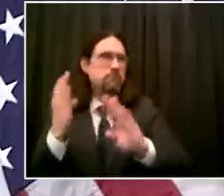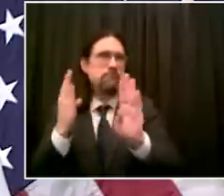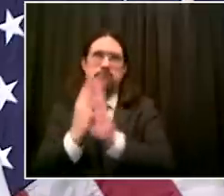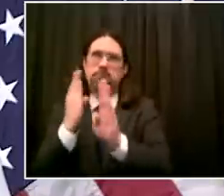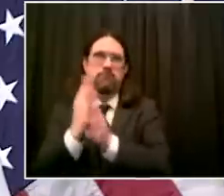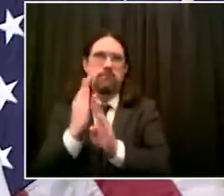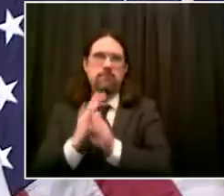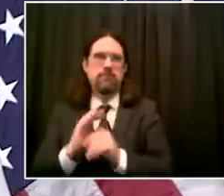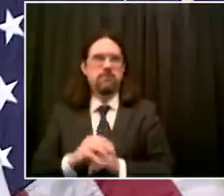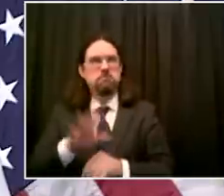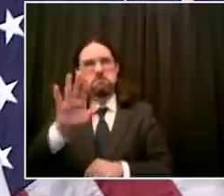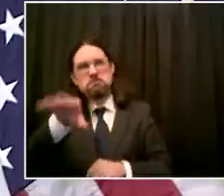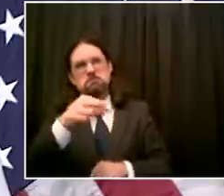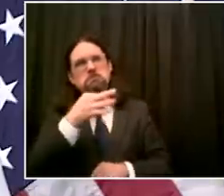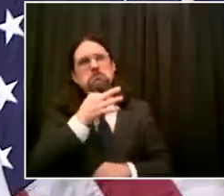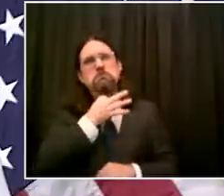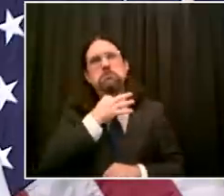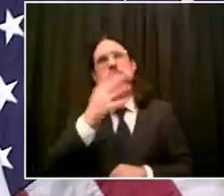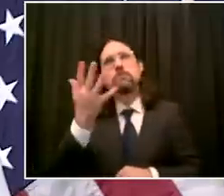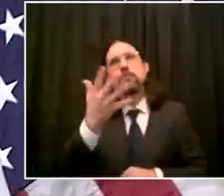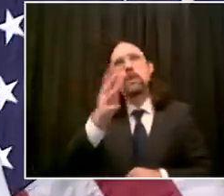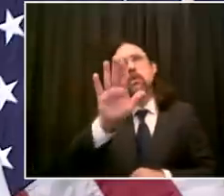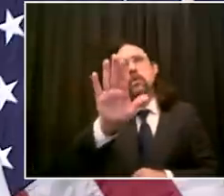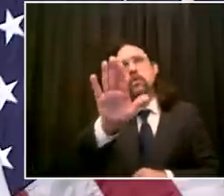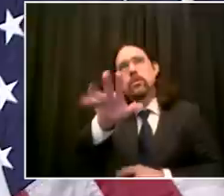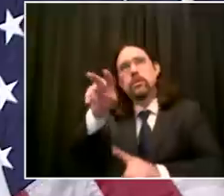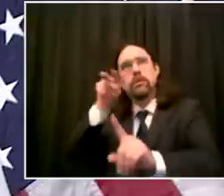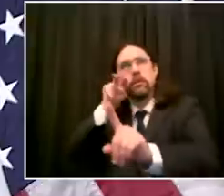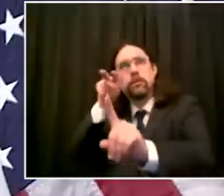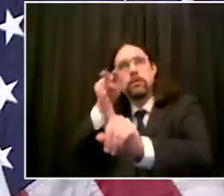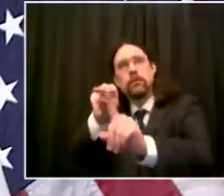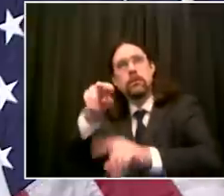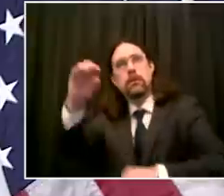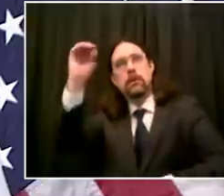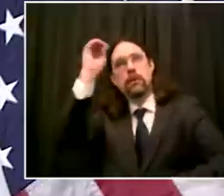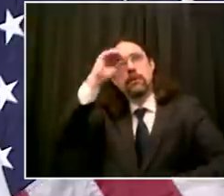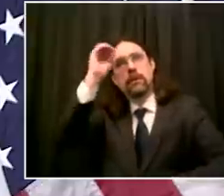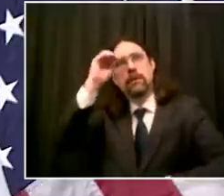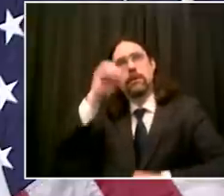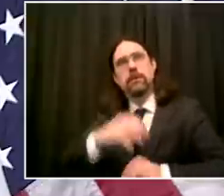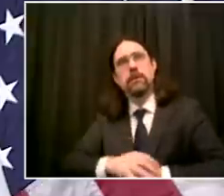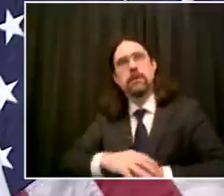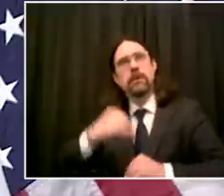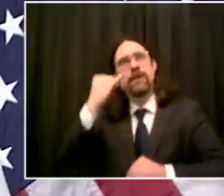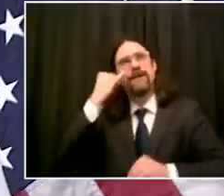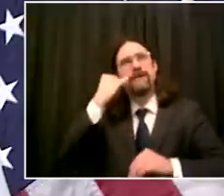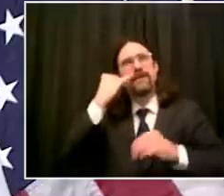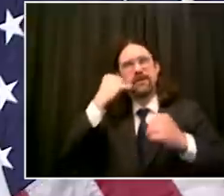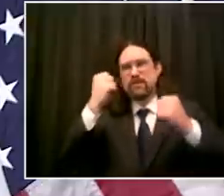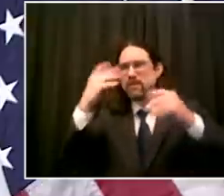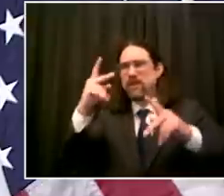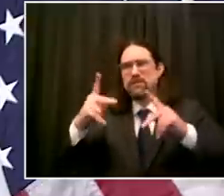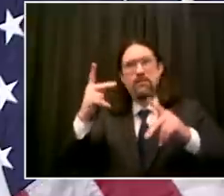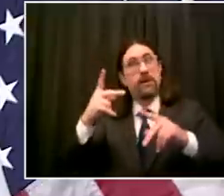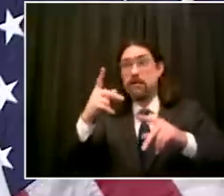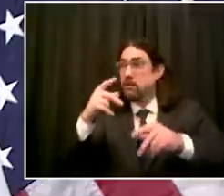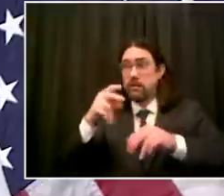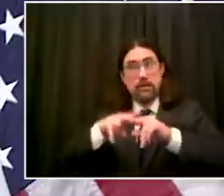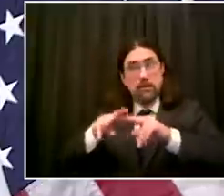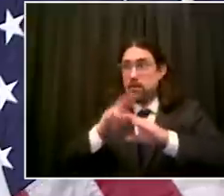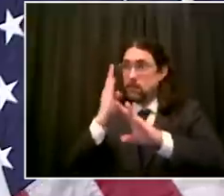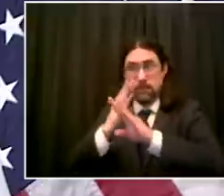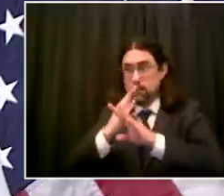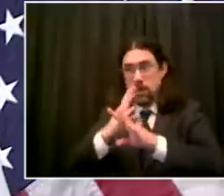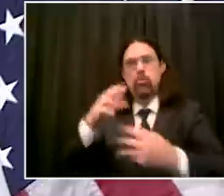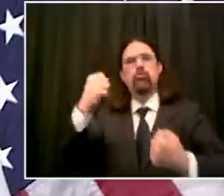those employers to provide some sort of alternative like commuter vans and private buses great question steve